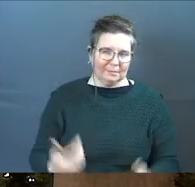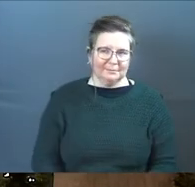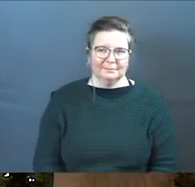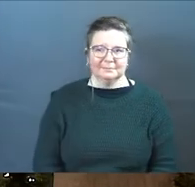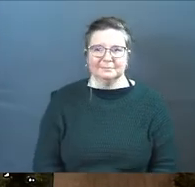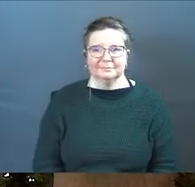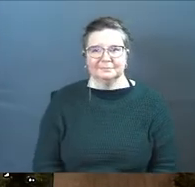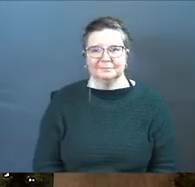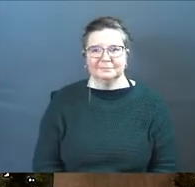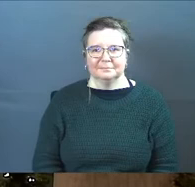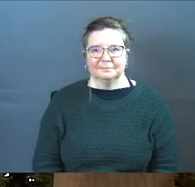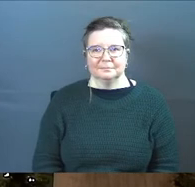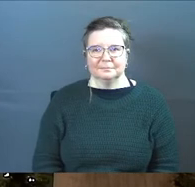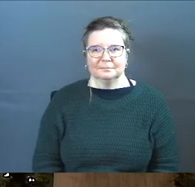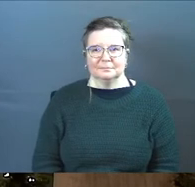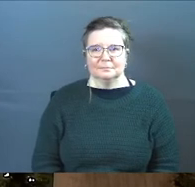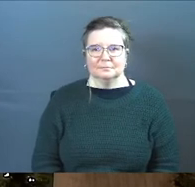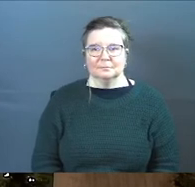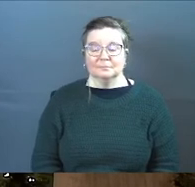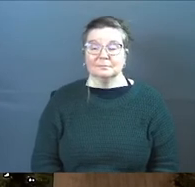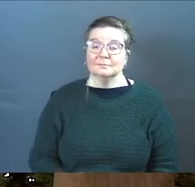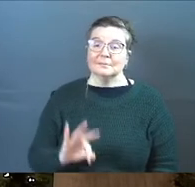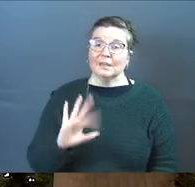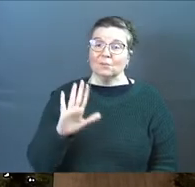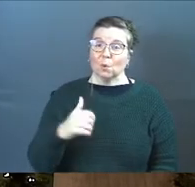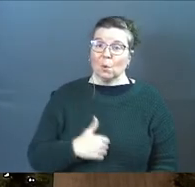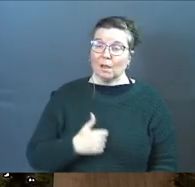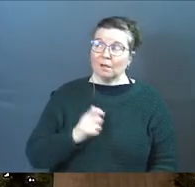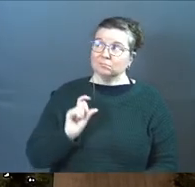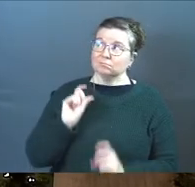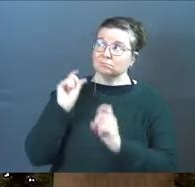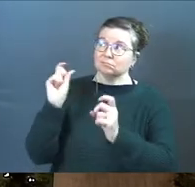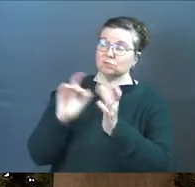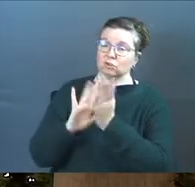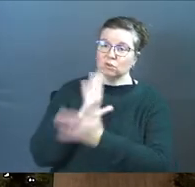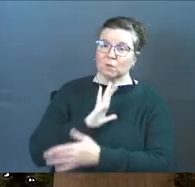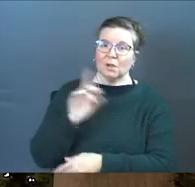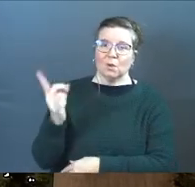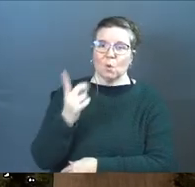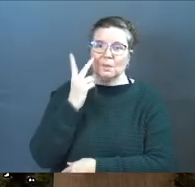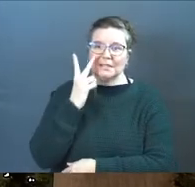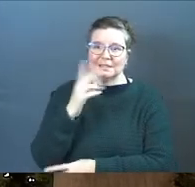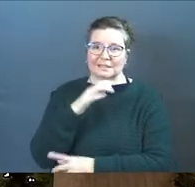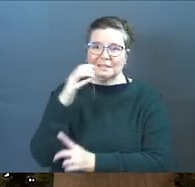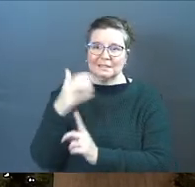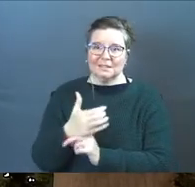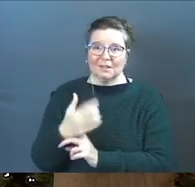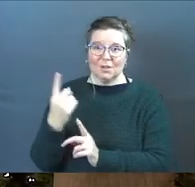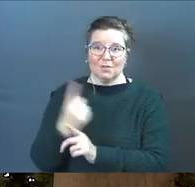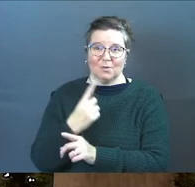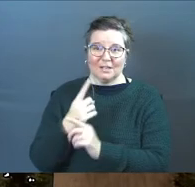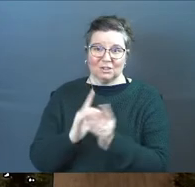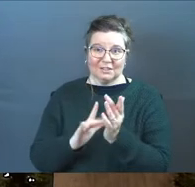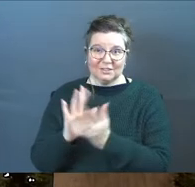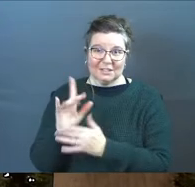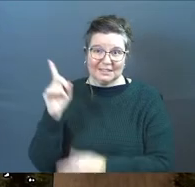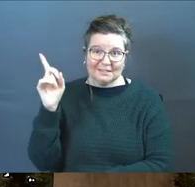but if you've given your life to Jesus Christ he only sees the righteousness of Jesus